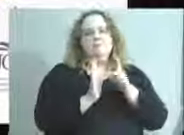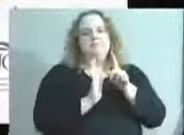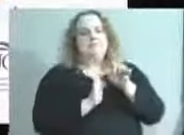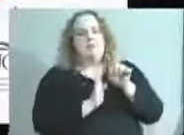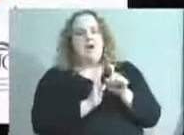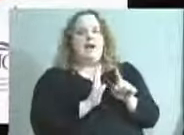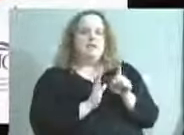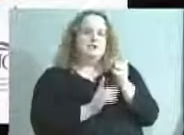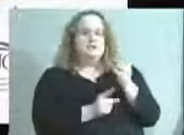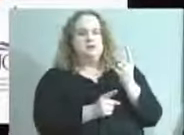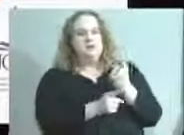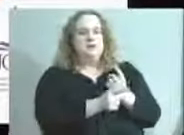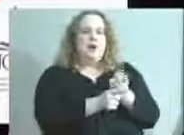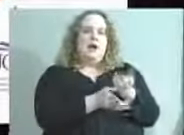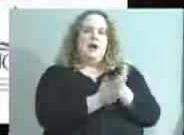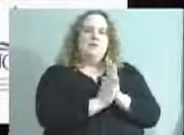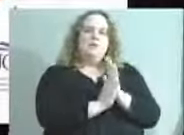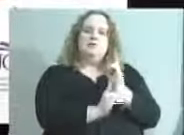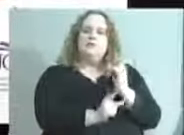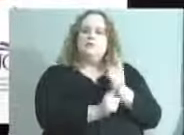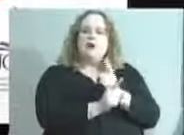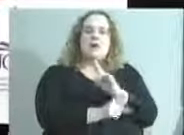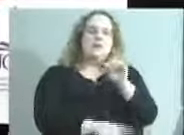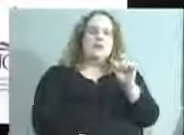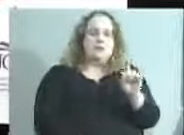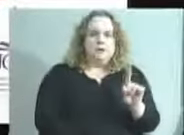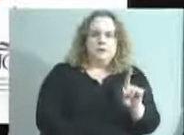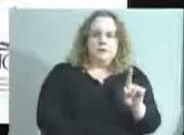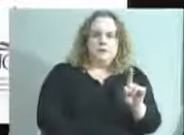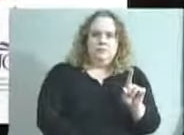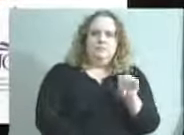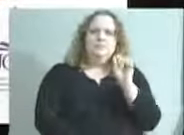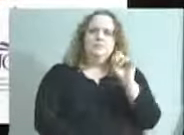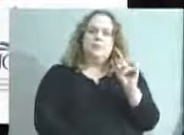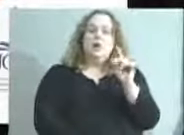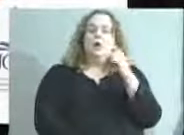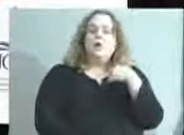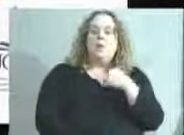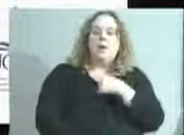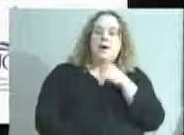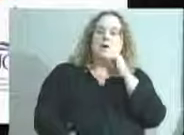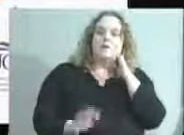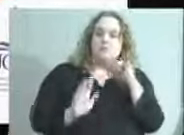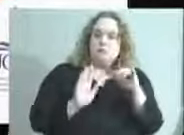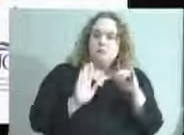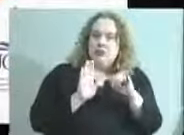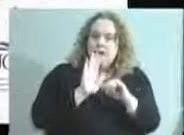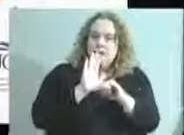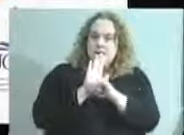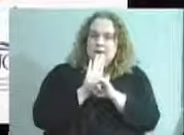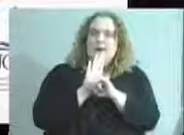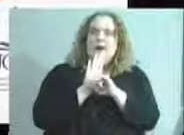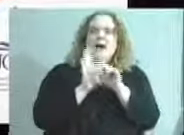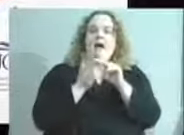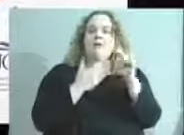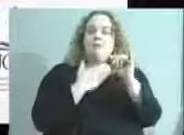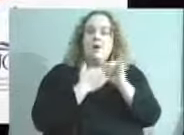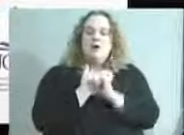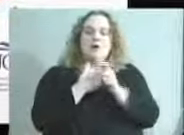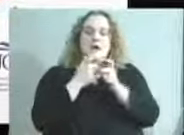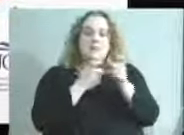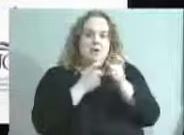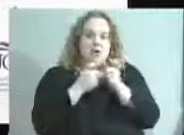the execution of Vision 2020. We have identified a project management tool to begin to track Vision 2020 progress,